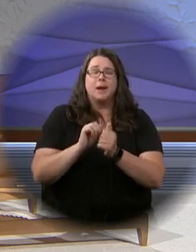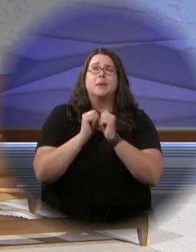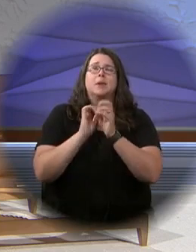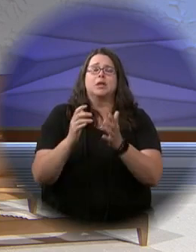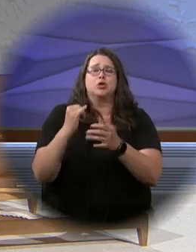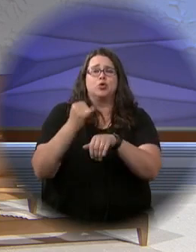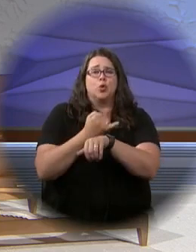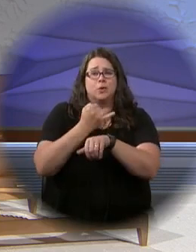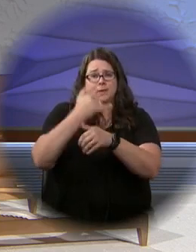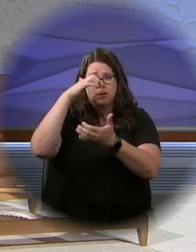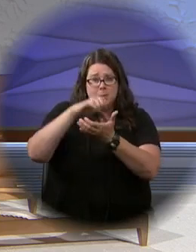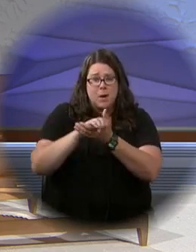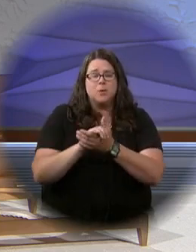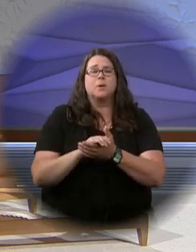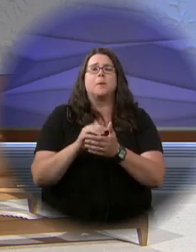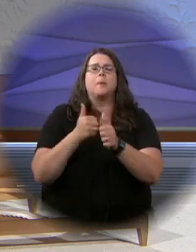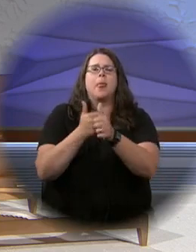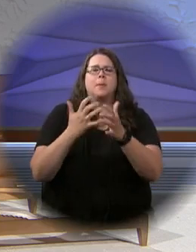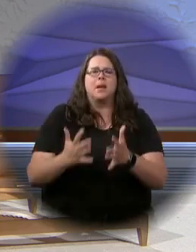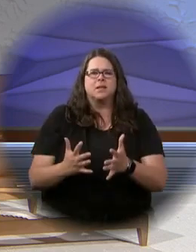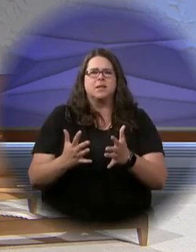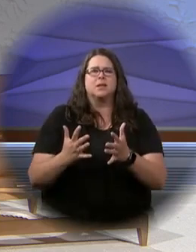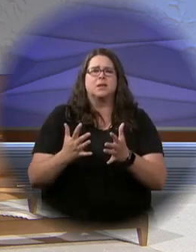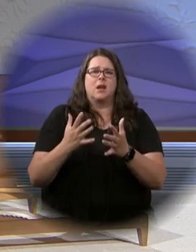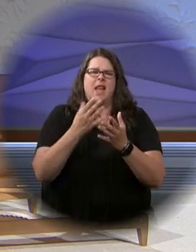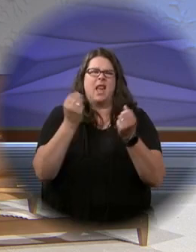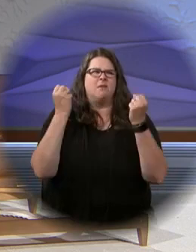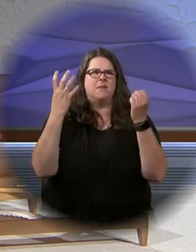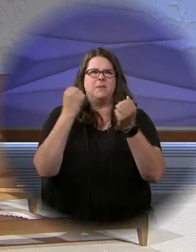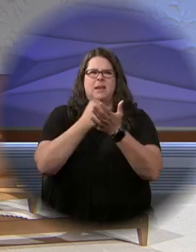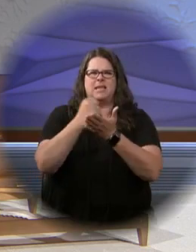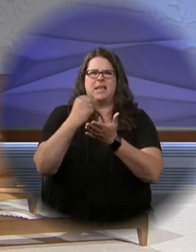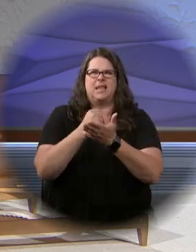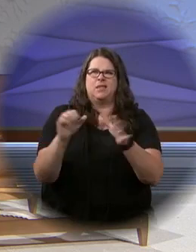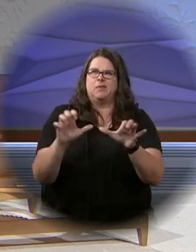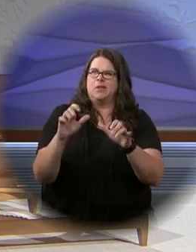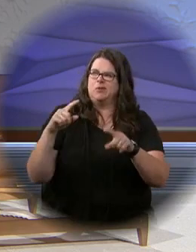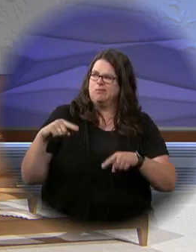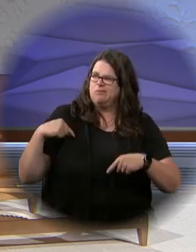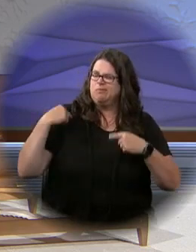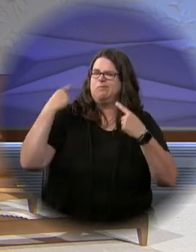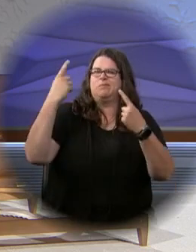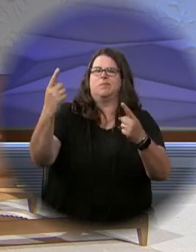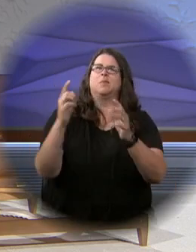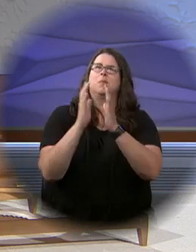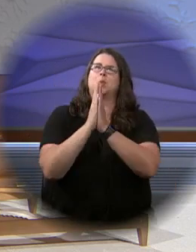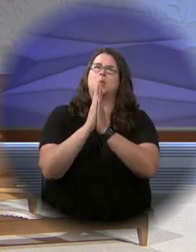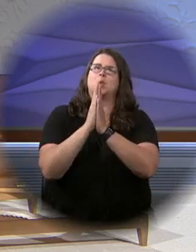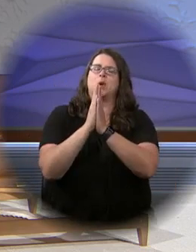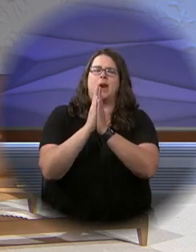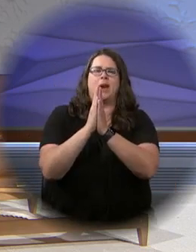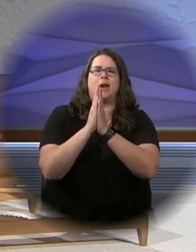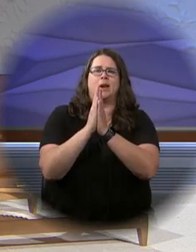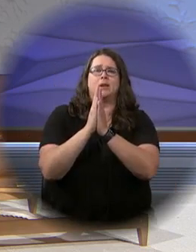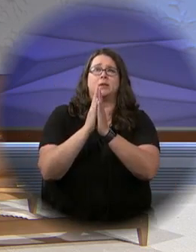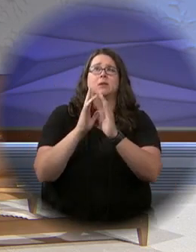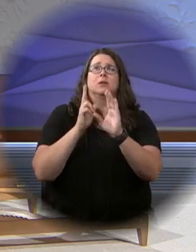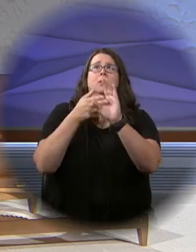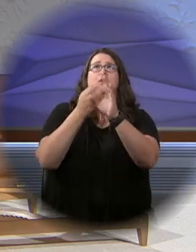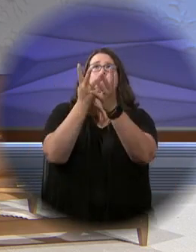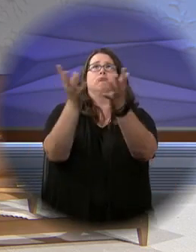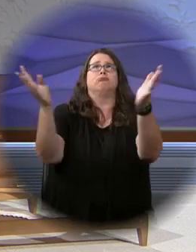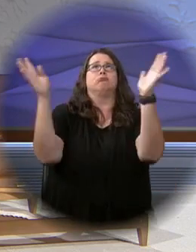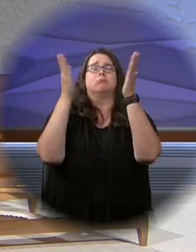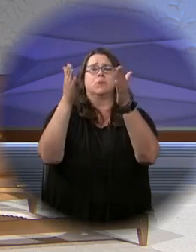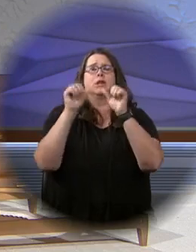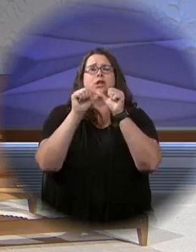with blessed Joseph, her spouse, with the blessed apostles, and all the saints who have pleased you throughout the ages, we may merit to